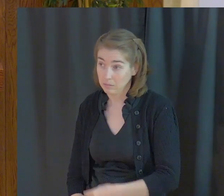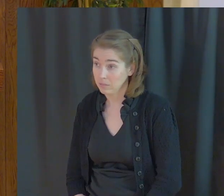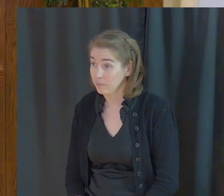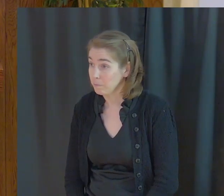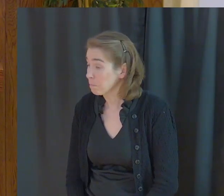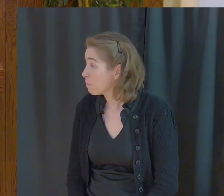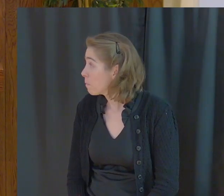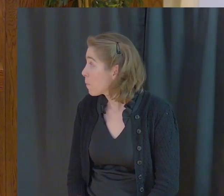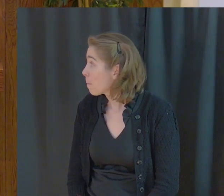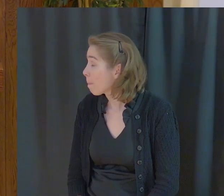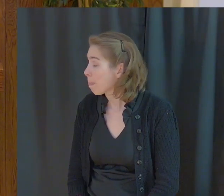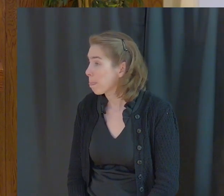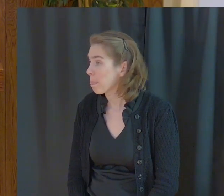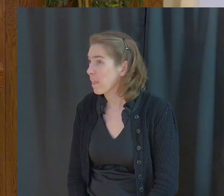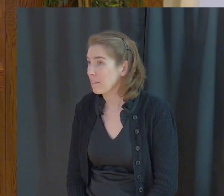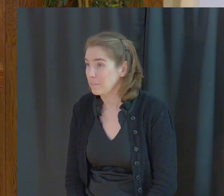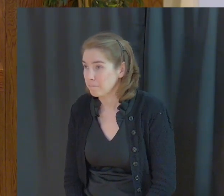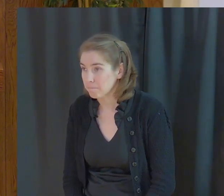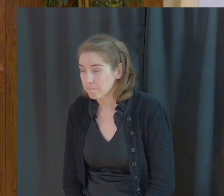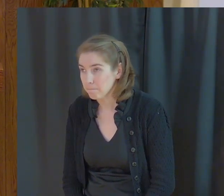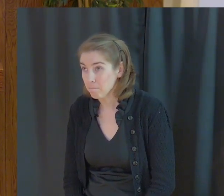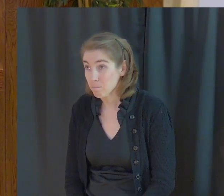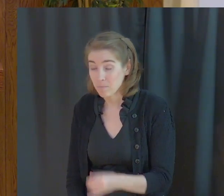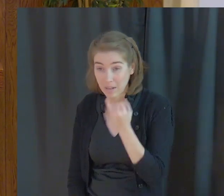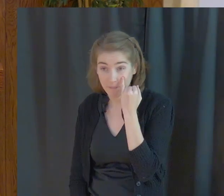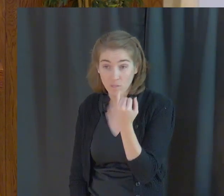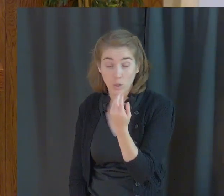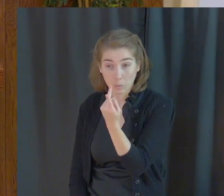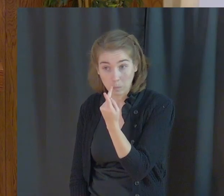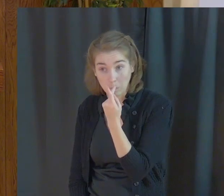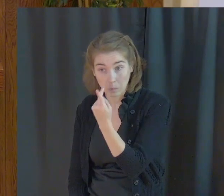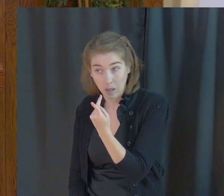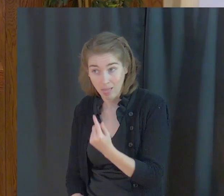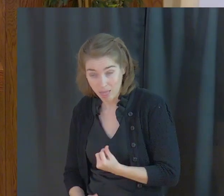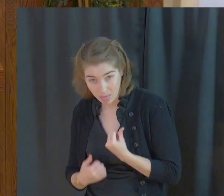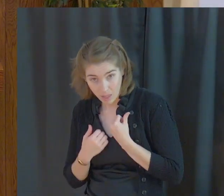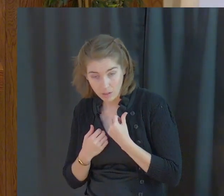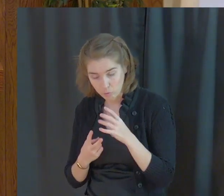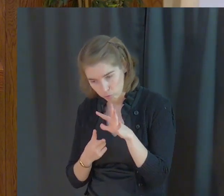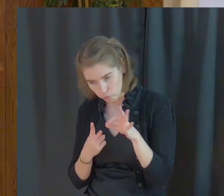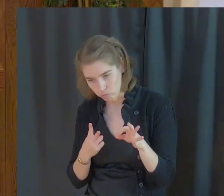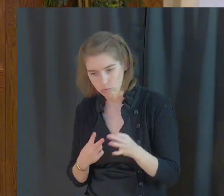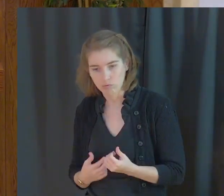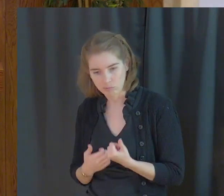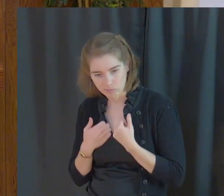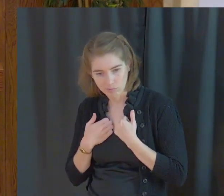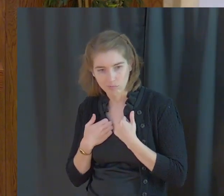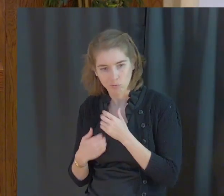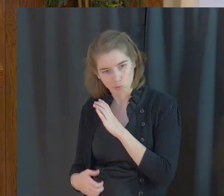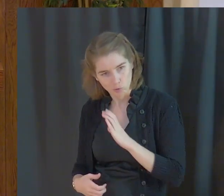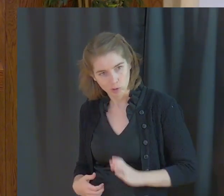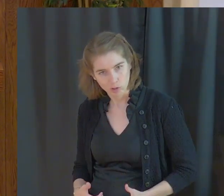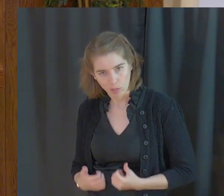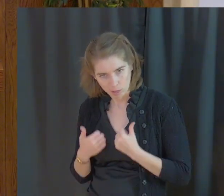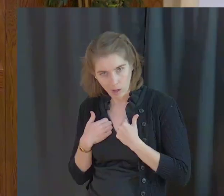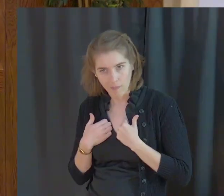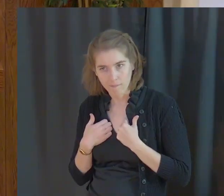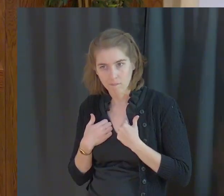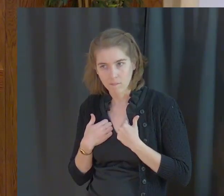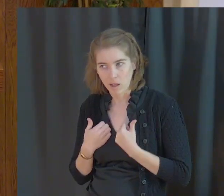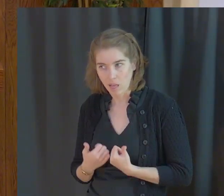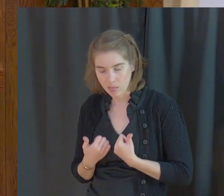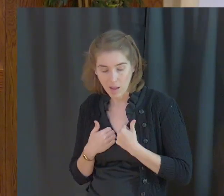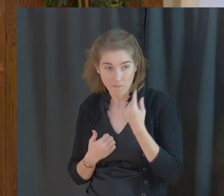The fact is, if you and I choose to live a Christian life, a life for Christ, we will,